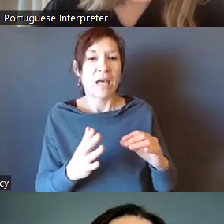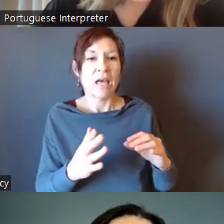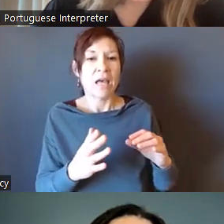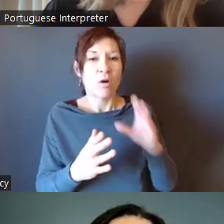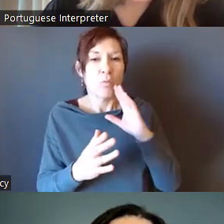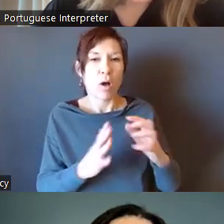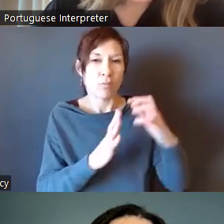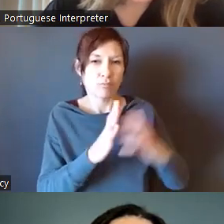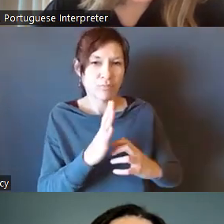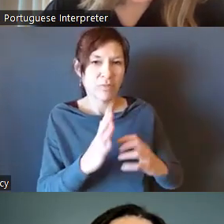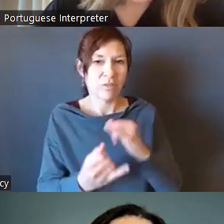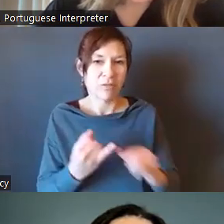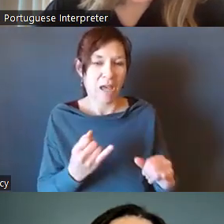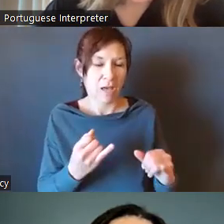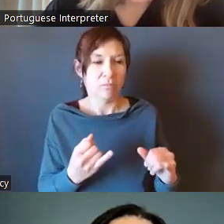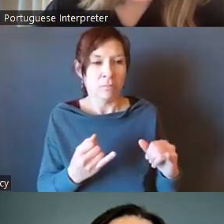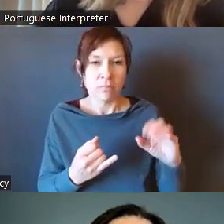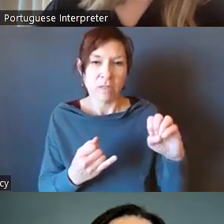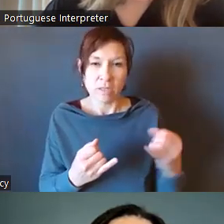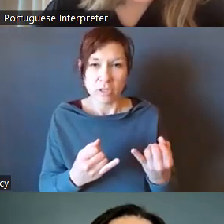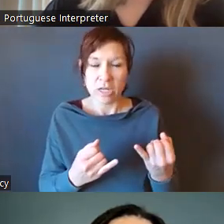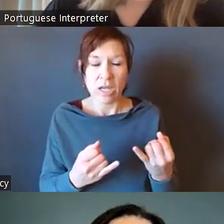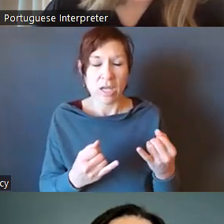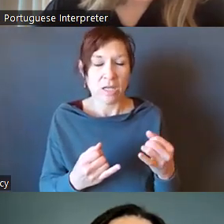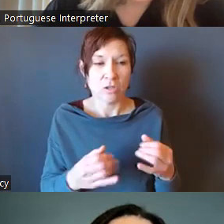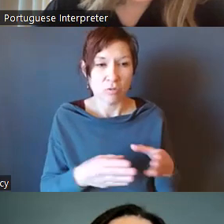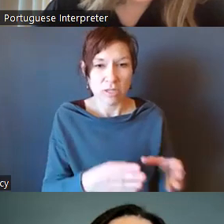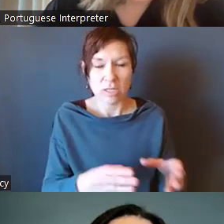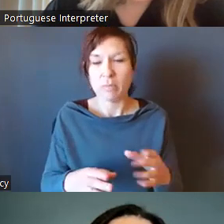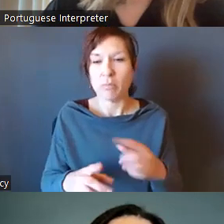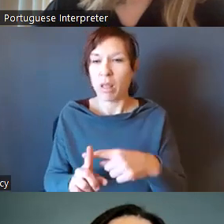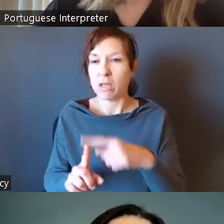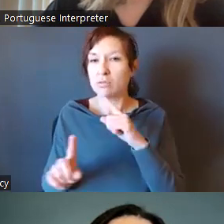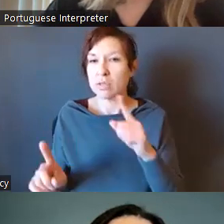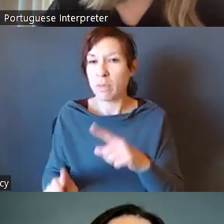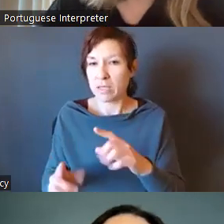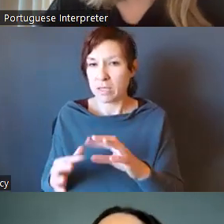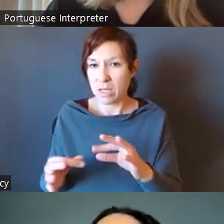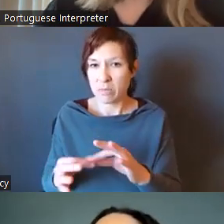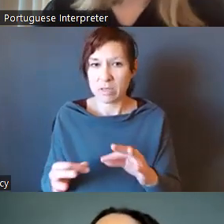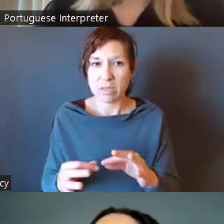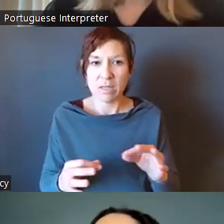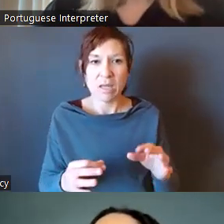response to the comments that we received and having that be public available publicly available.